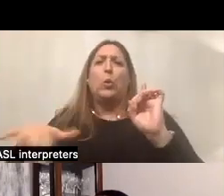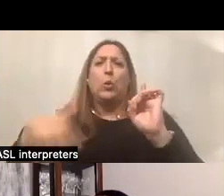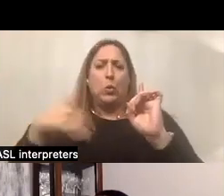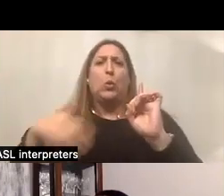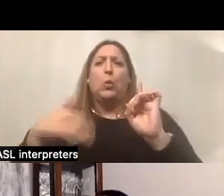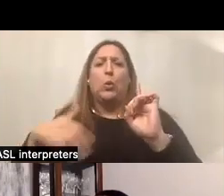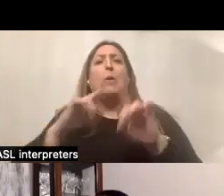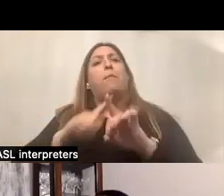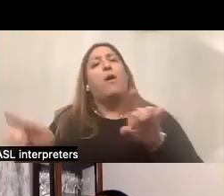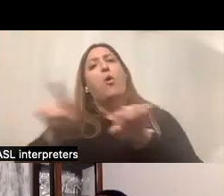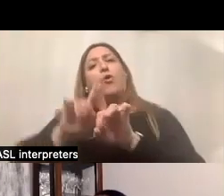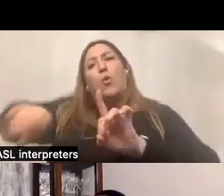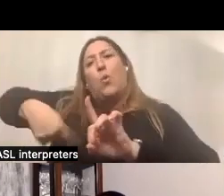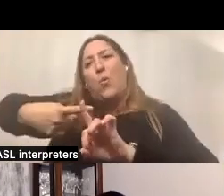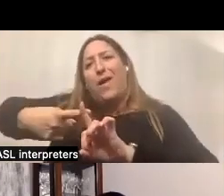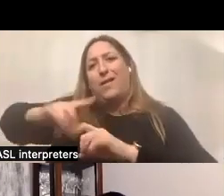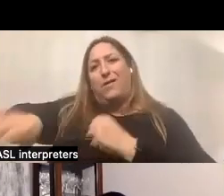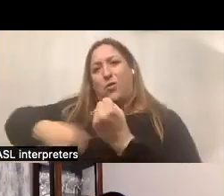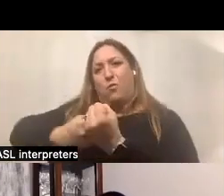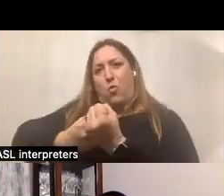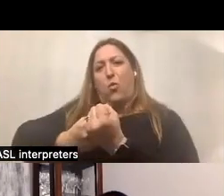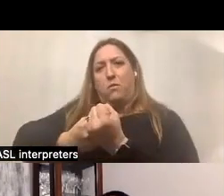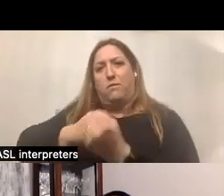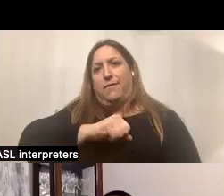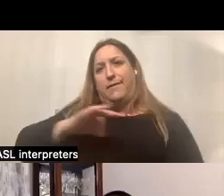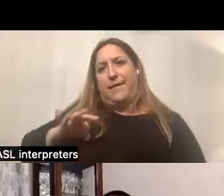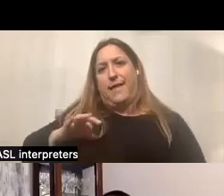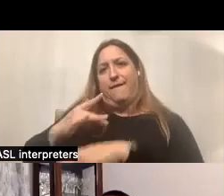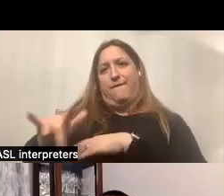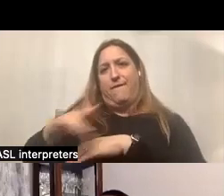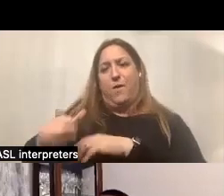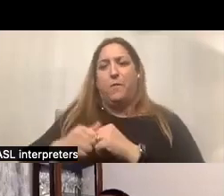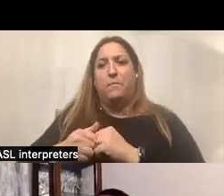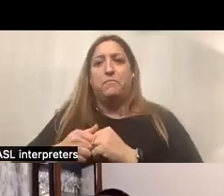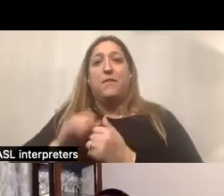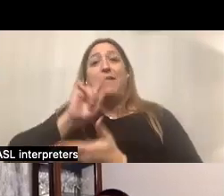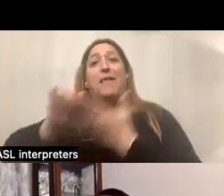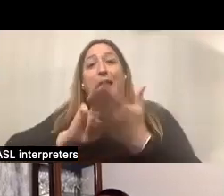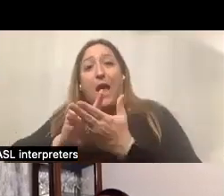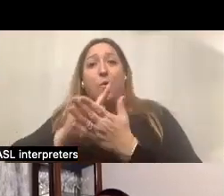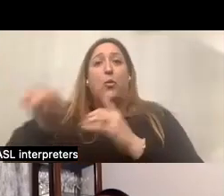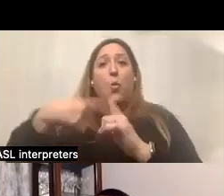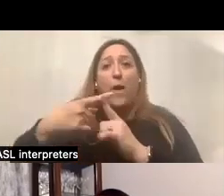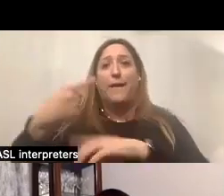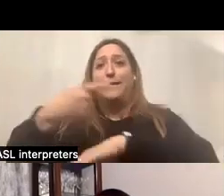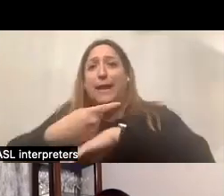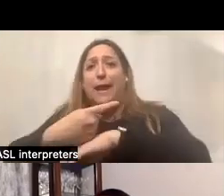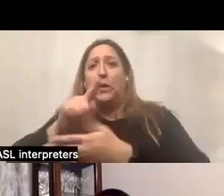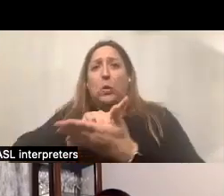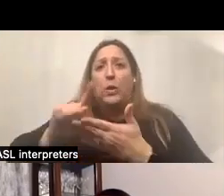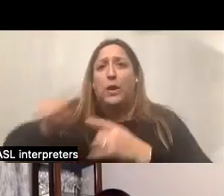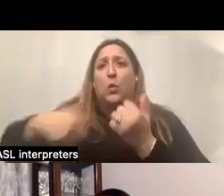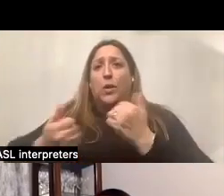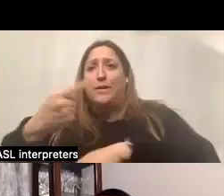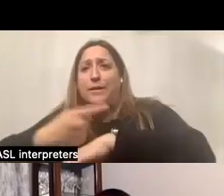also when the support staff are available, the hours of the day, the days of the week, um,